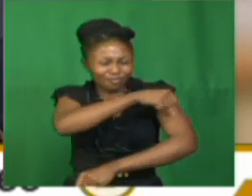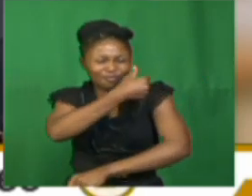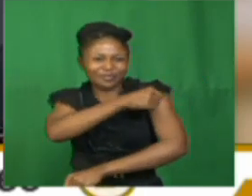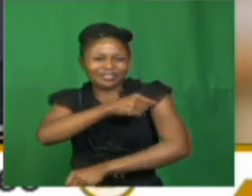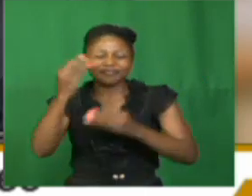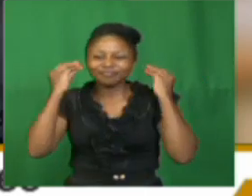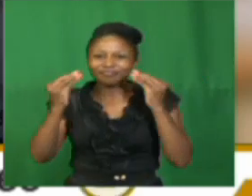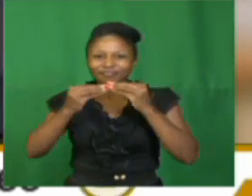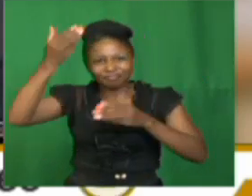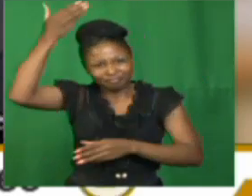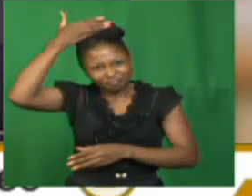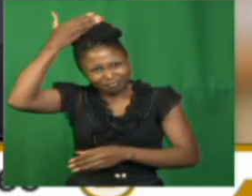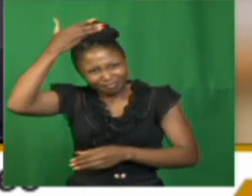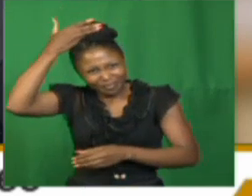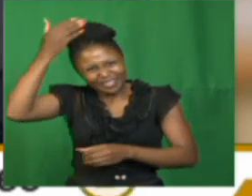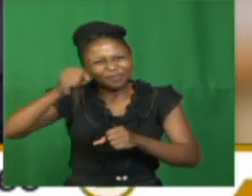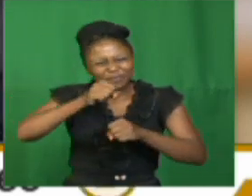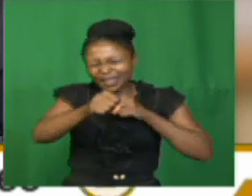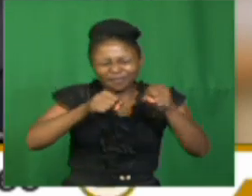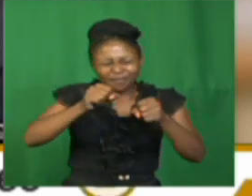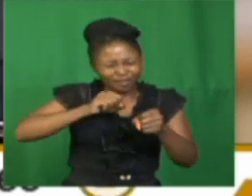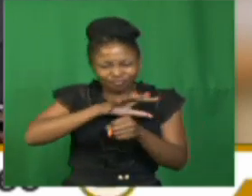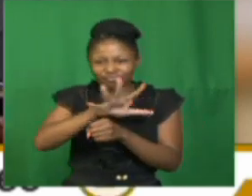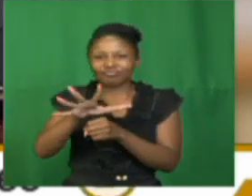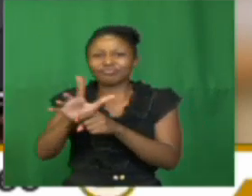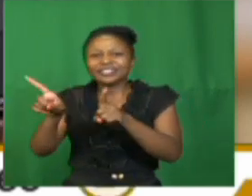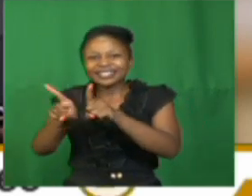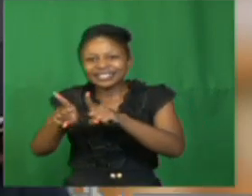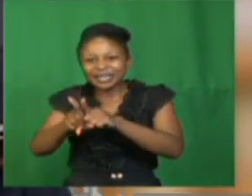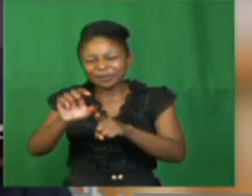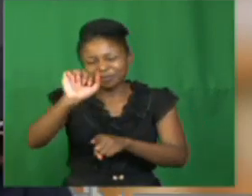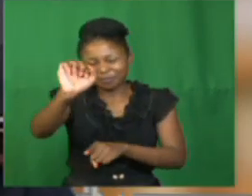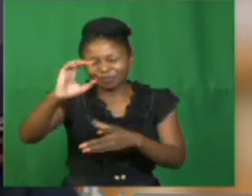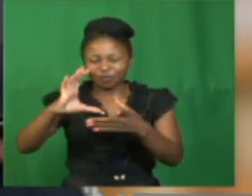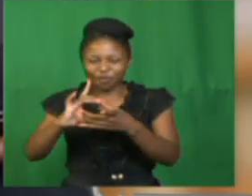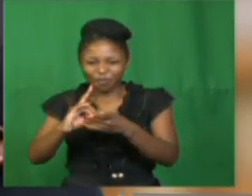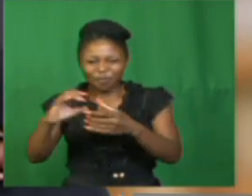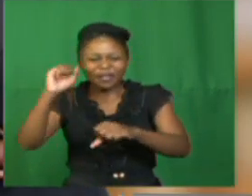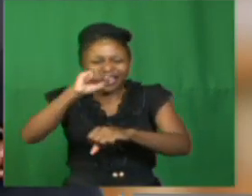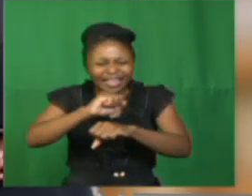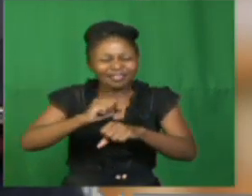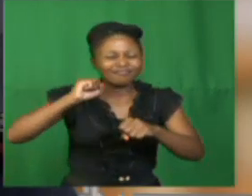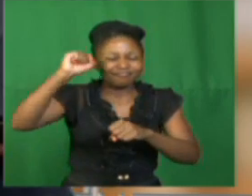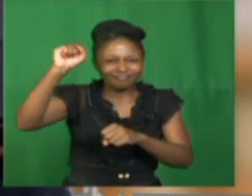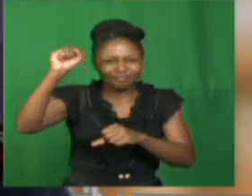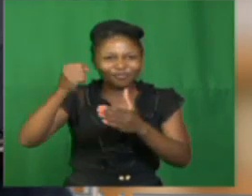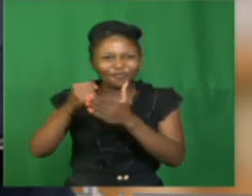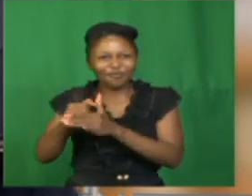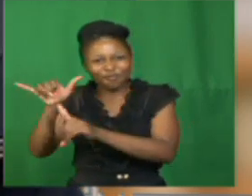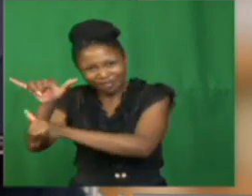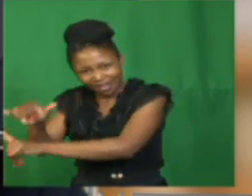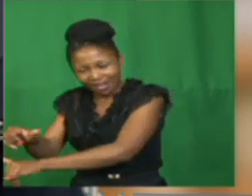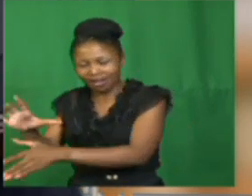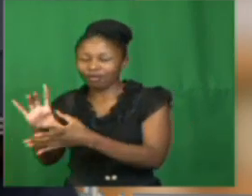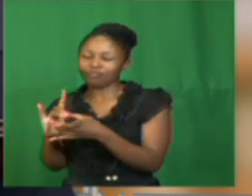pandemic. You too, viewer, can become a hero by adhering to the government's lockdown requirements. By being a